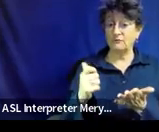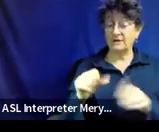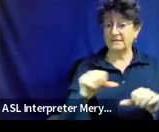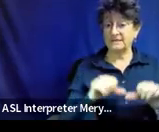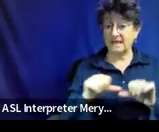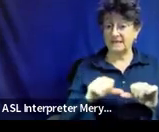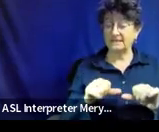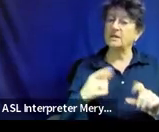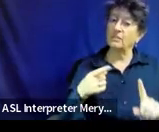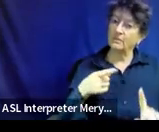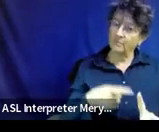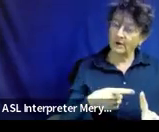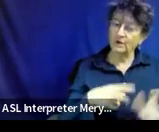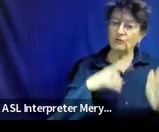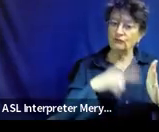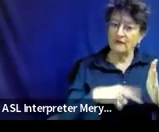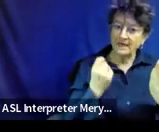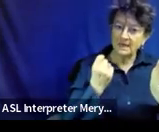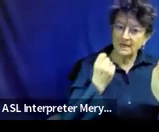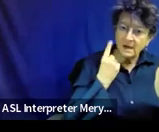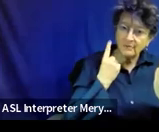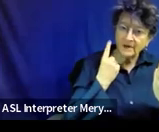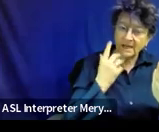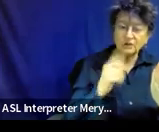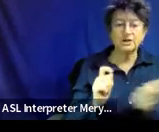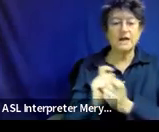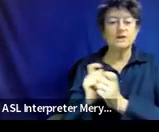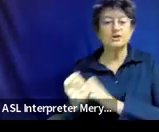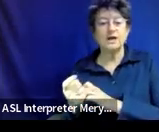comprehension piece and change those duration dates.